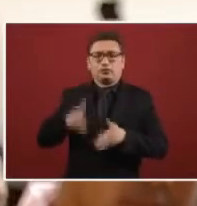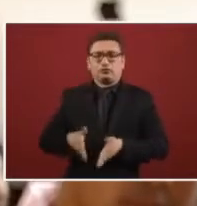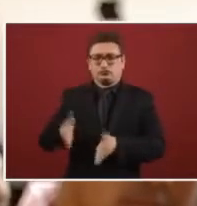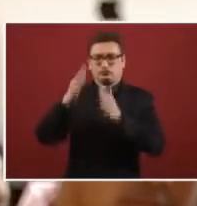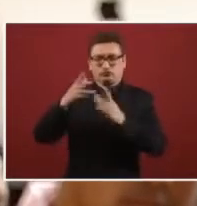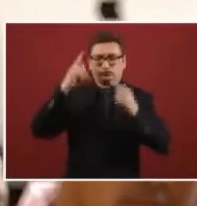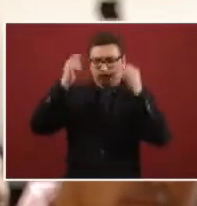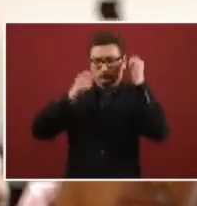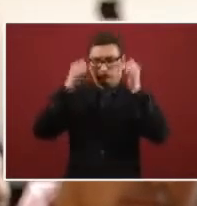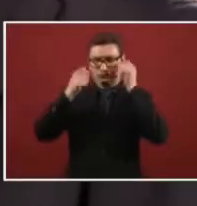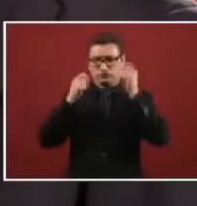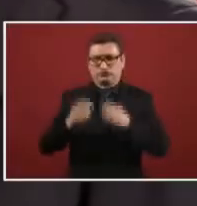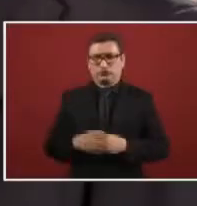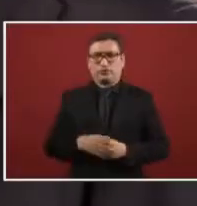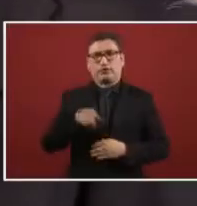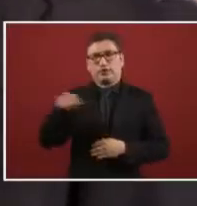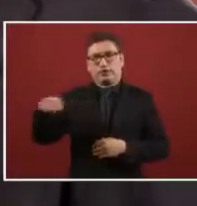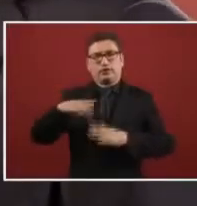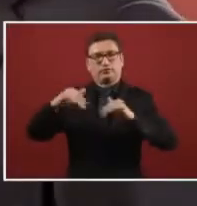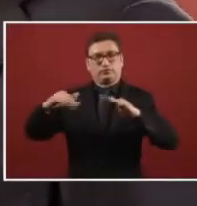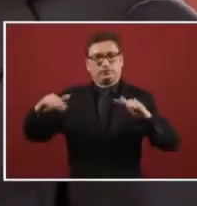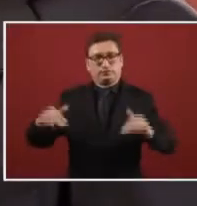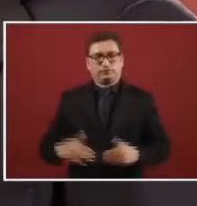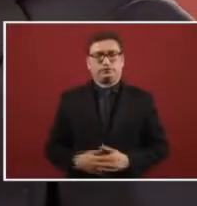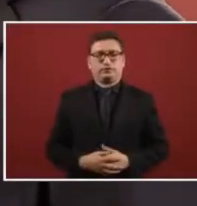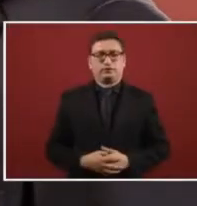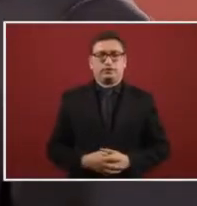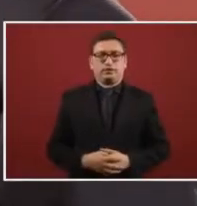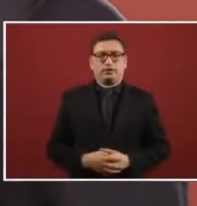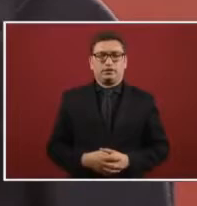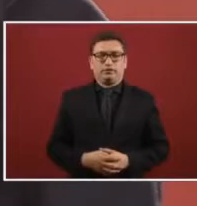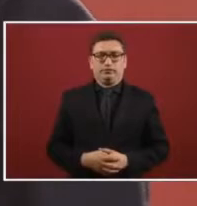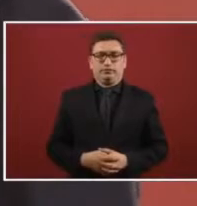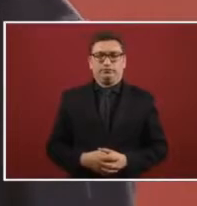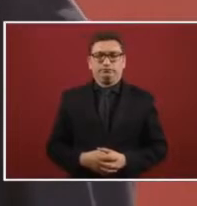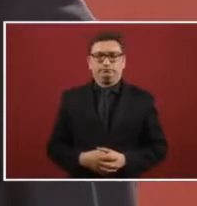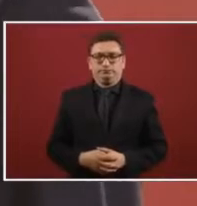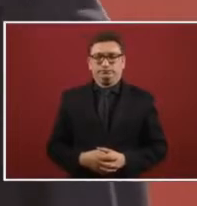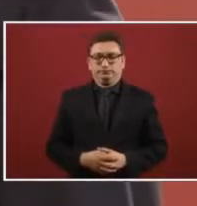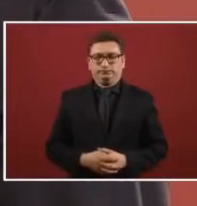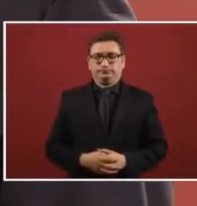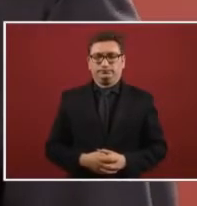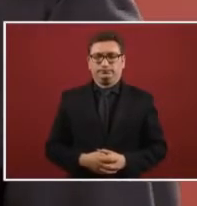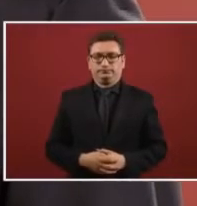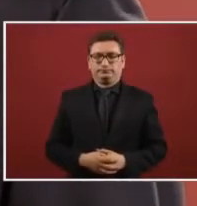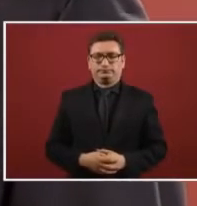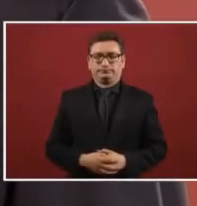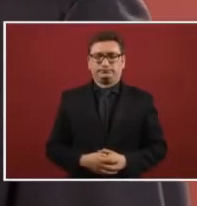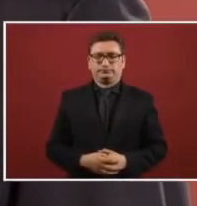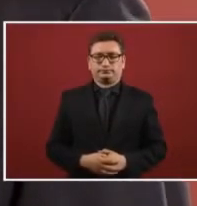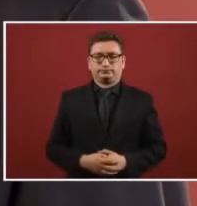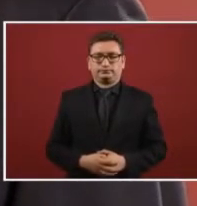by the beach. Yes, look,